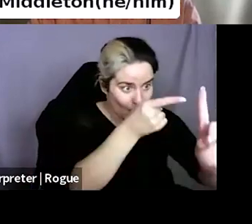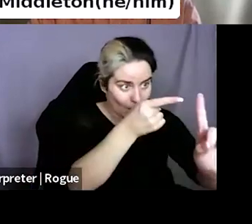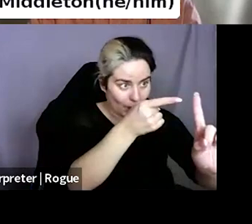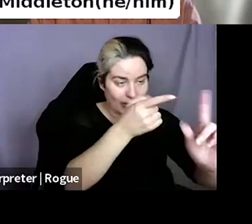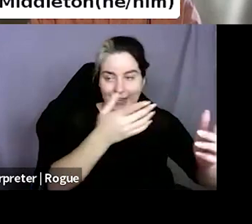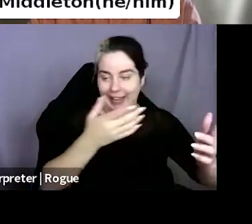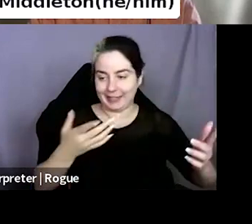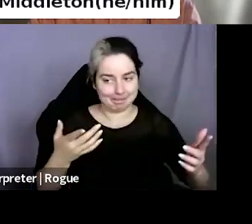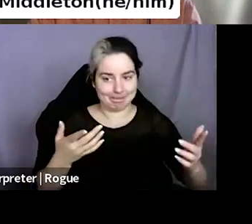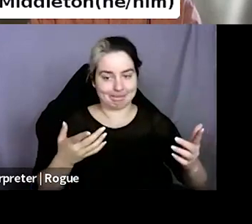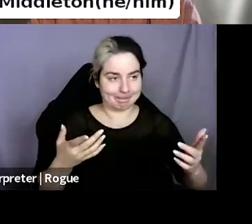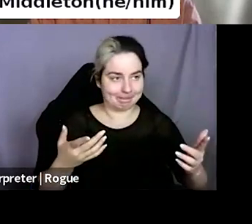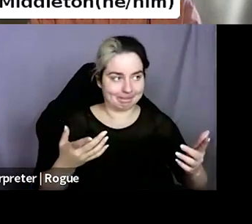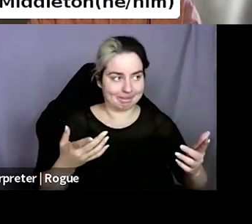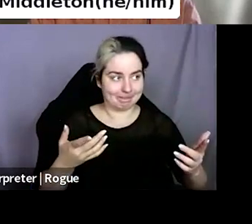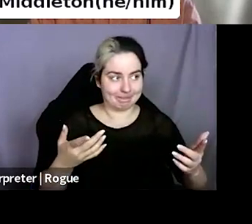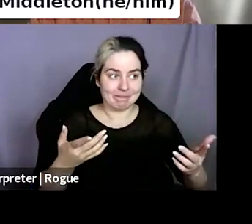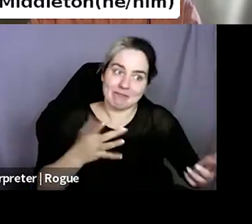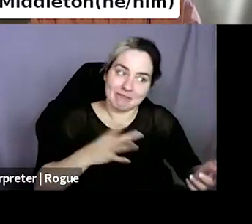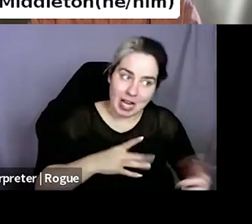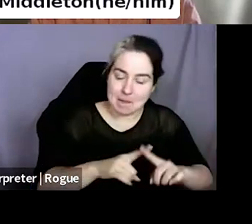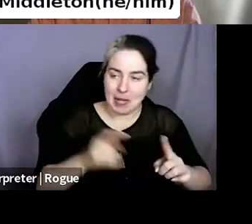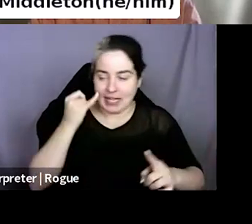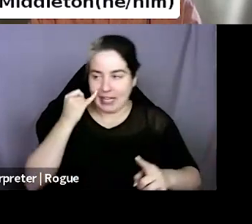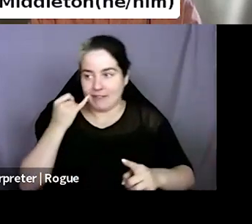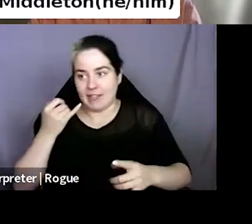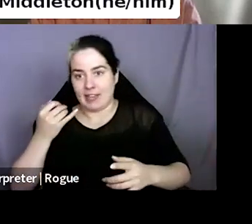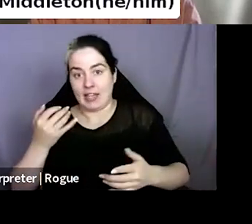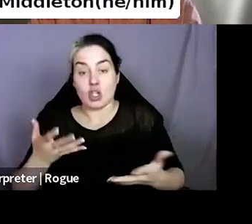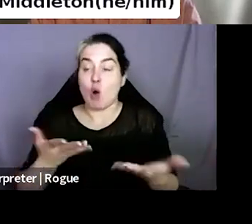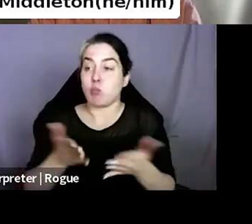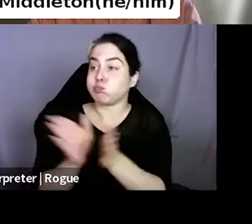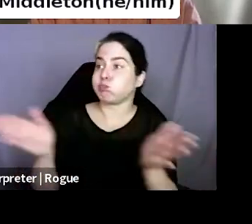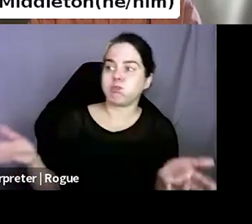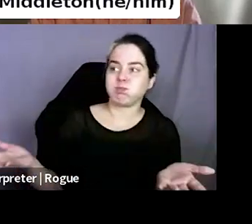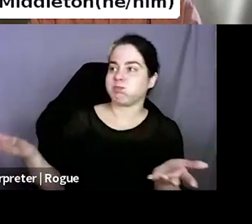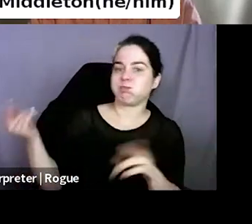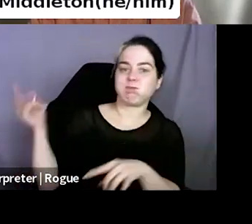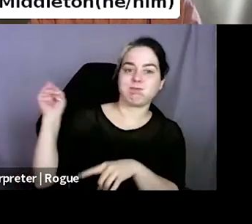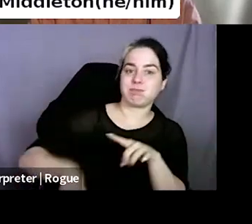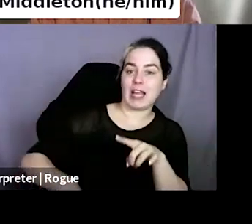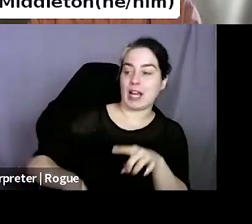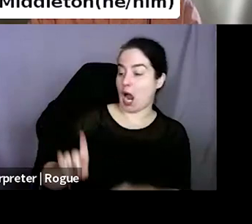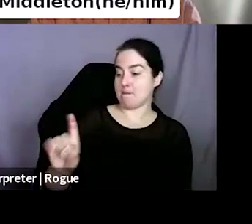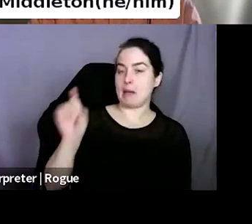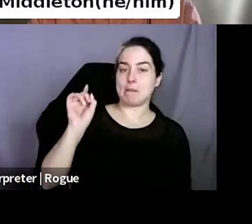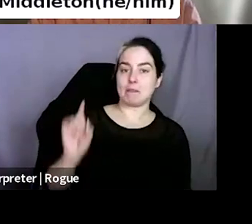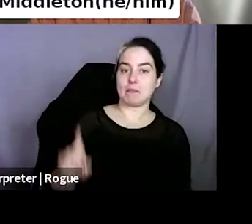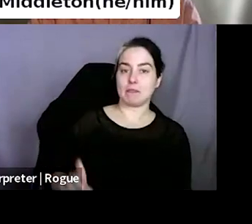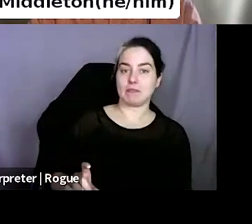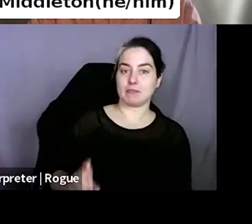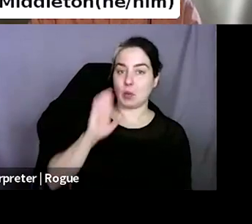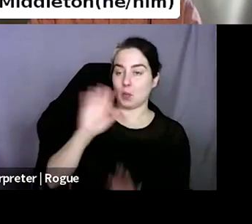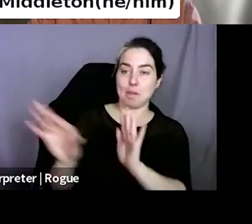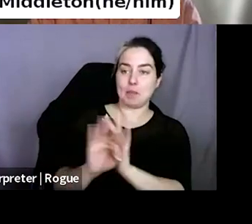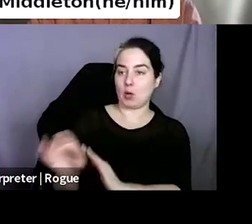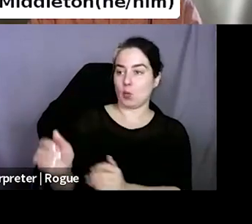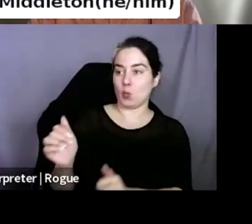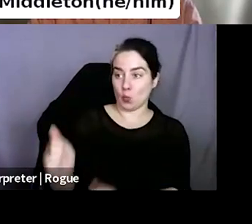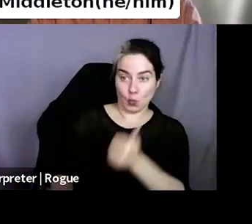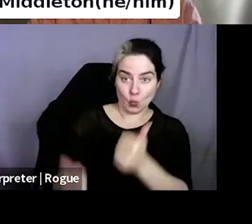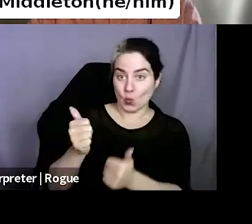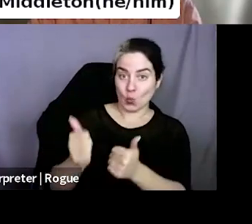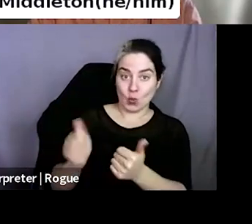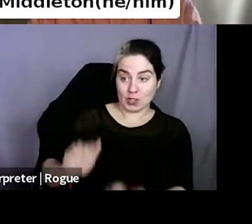it costs so much to ship to them. So they just hit the button that doesn't cost them an extra $20. Um,